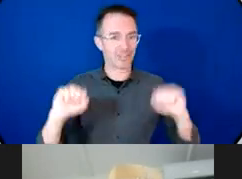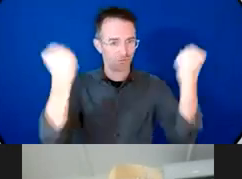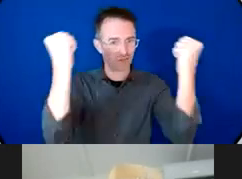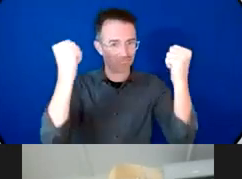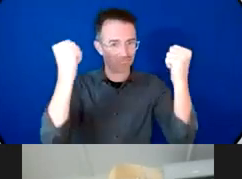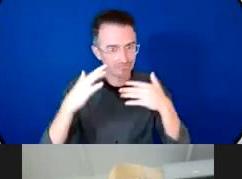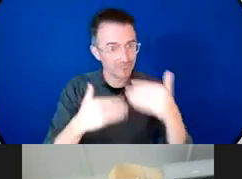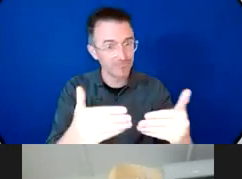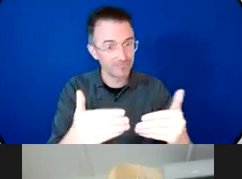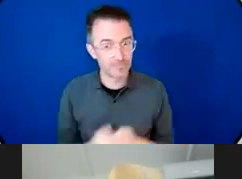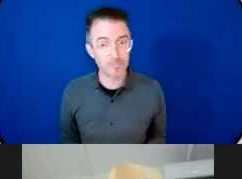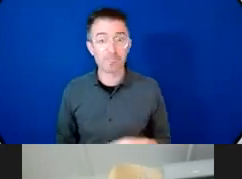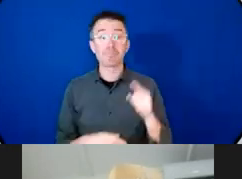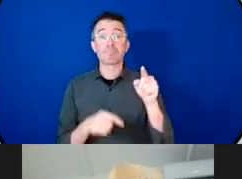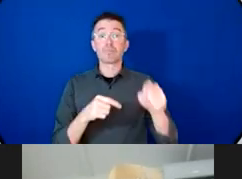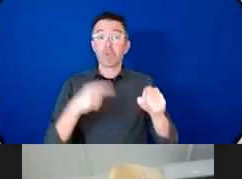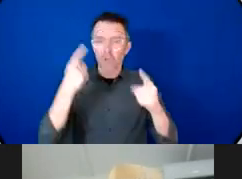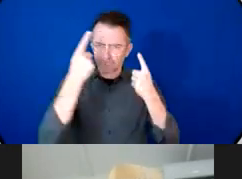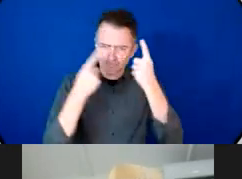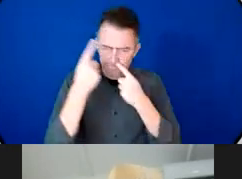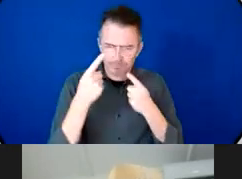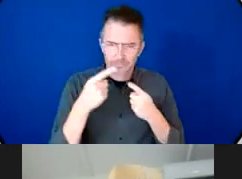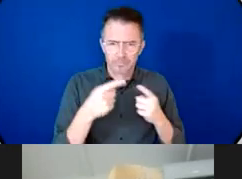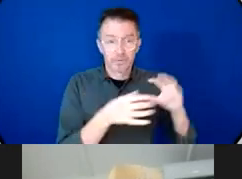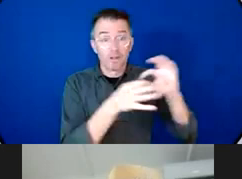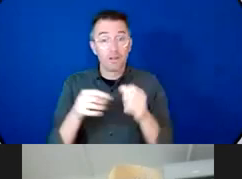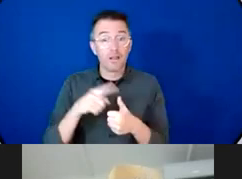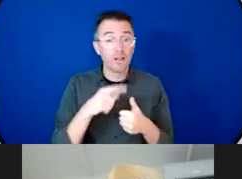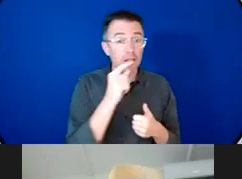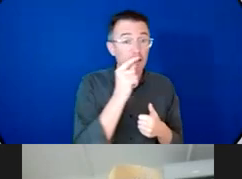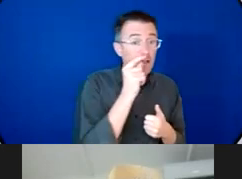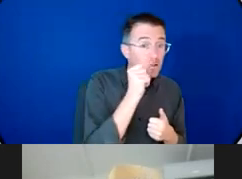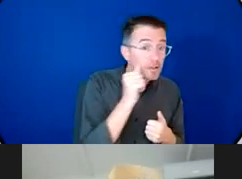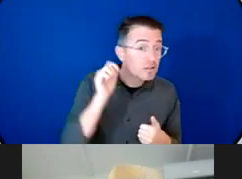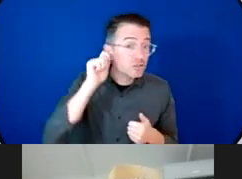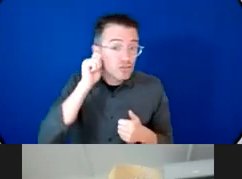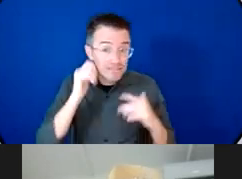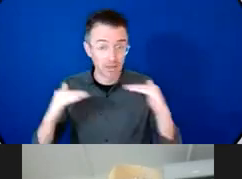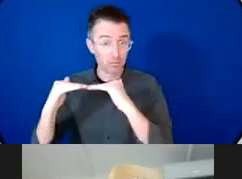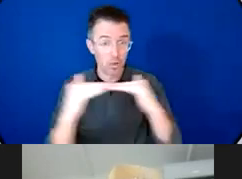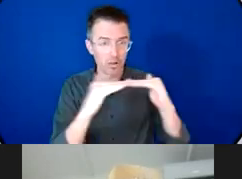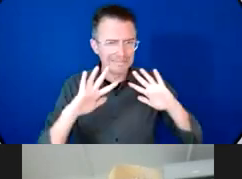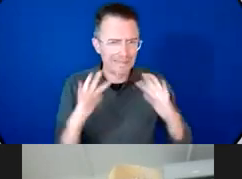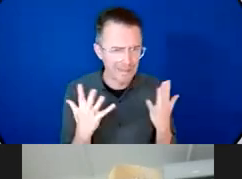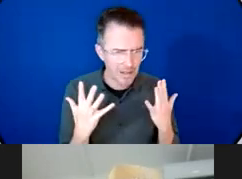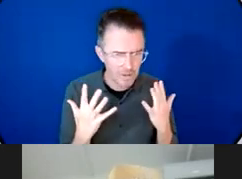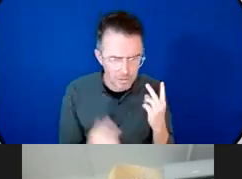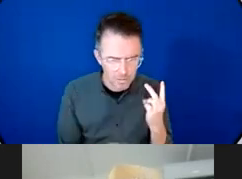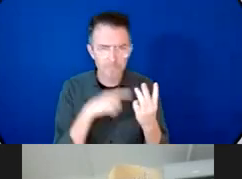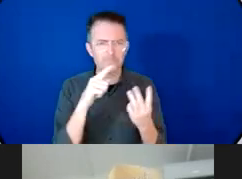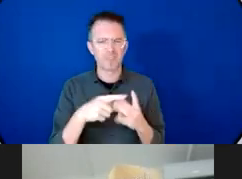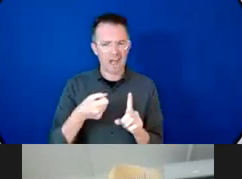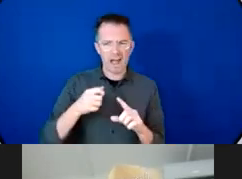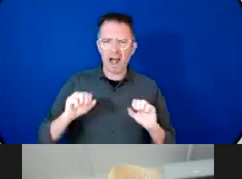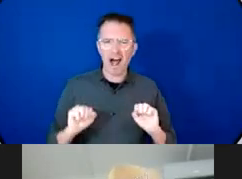health and youth action. So my first question to you is really how has climate change